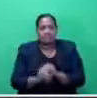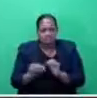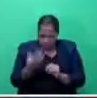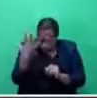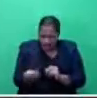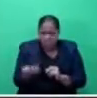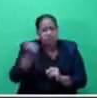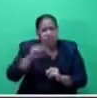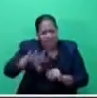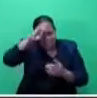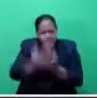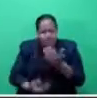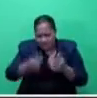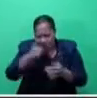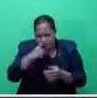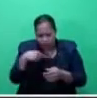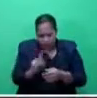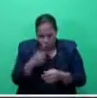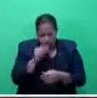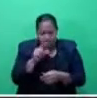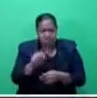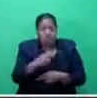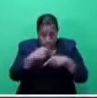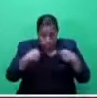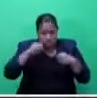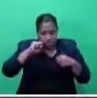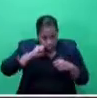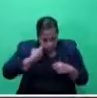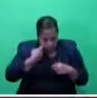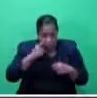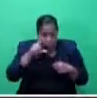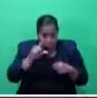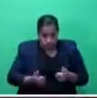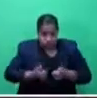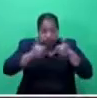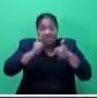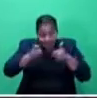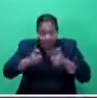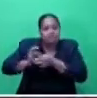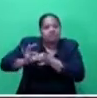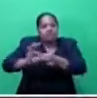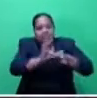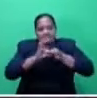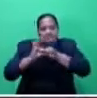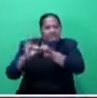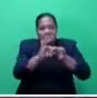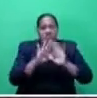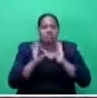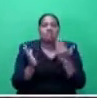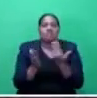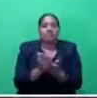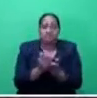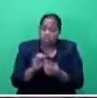that we already have within. We will do well if we work together. The comprehensive approach. Every